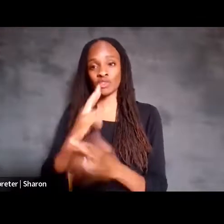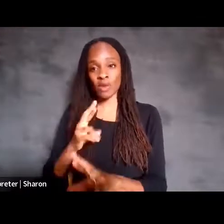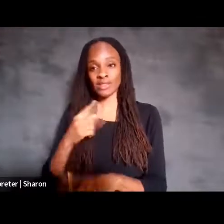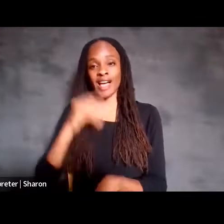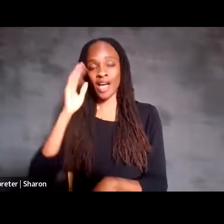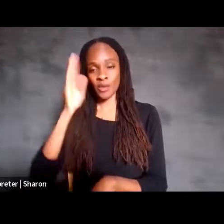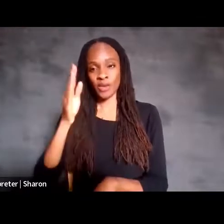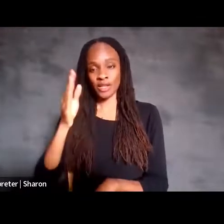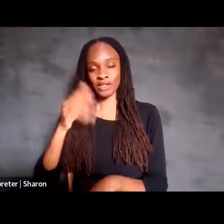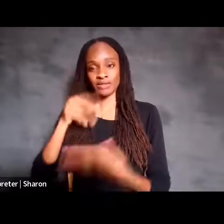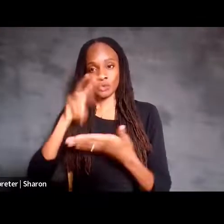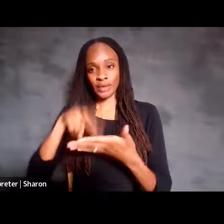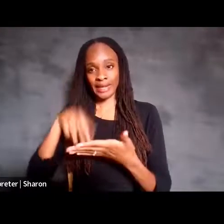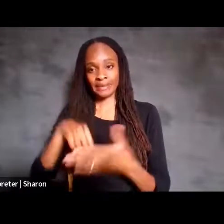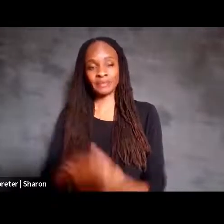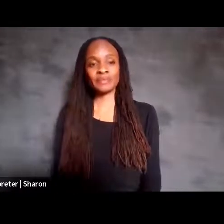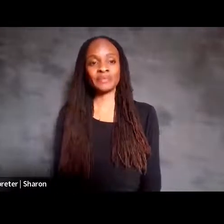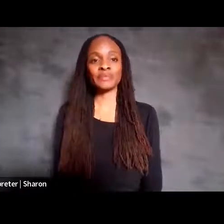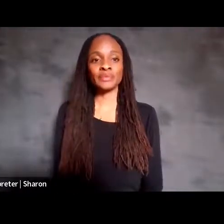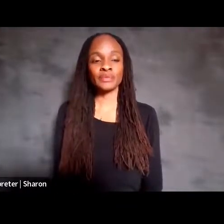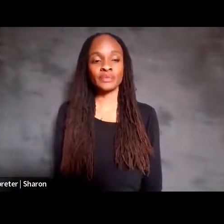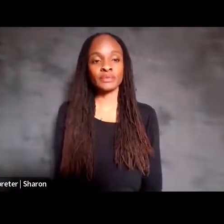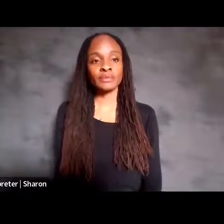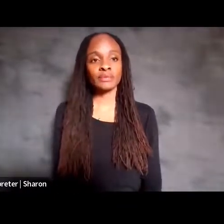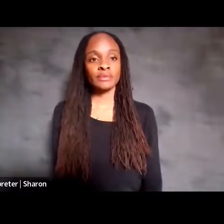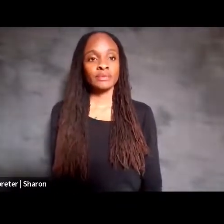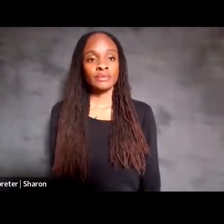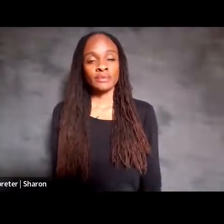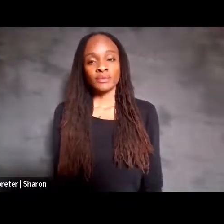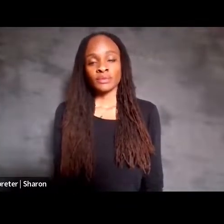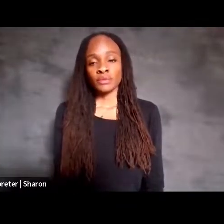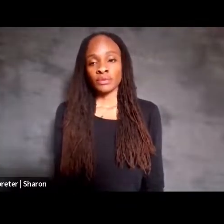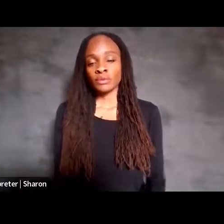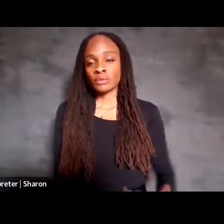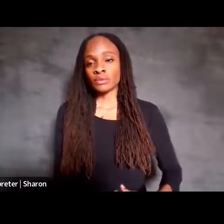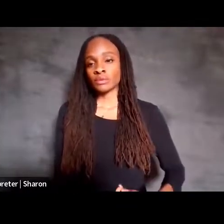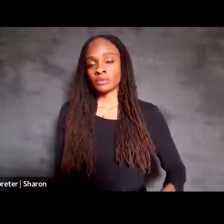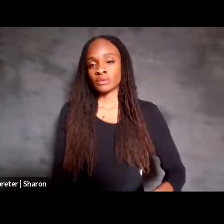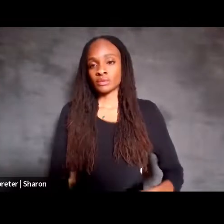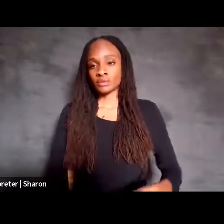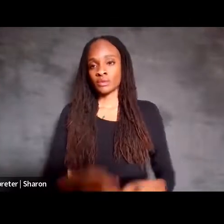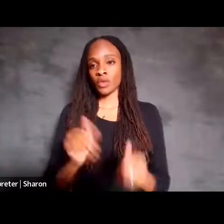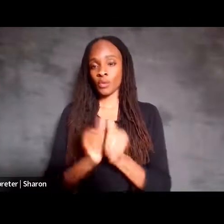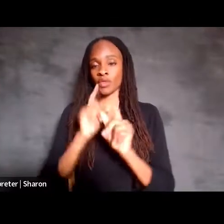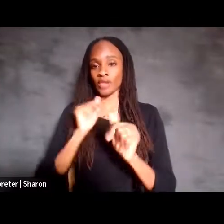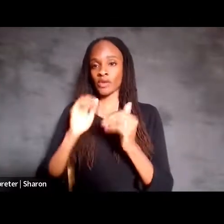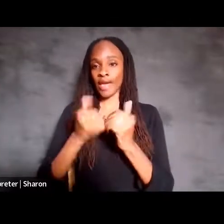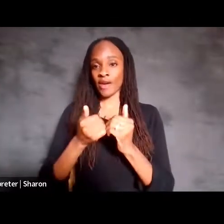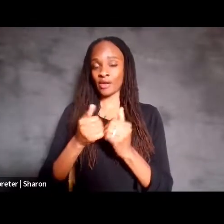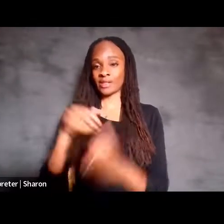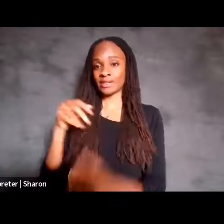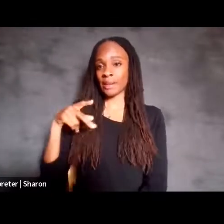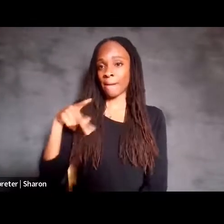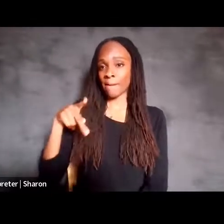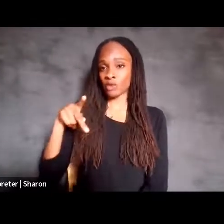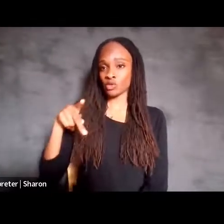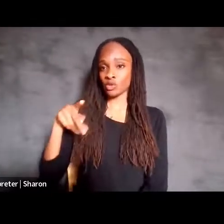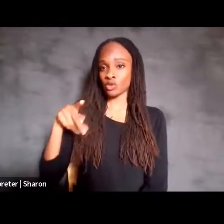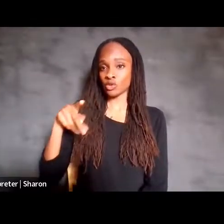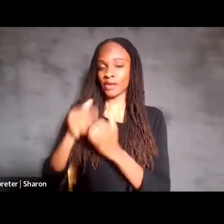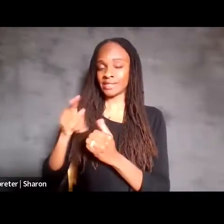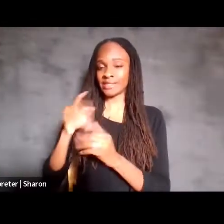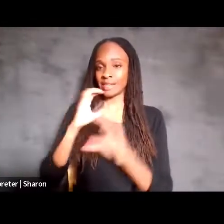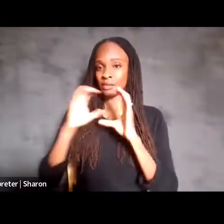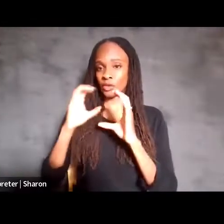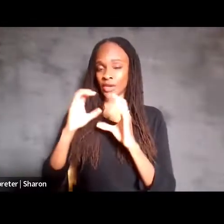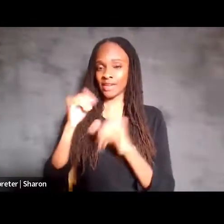it. So in answer to how Pancho communicates in daily life when you're not in the